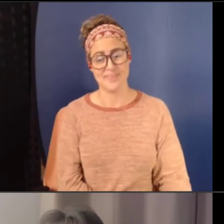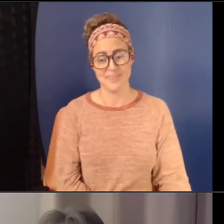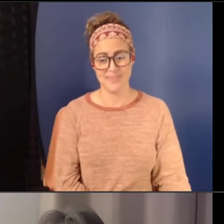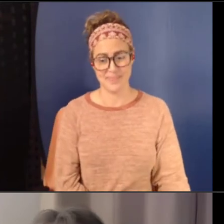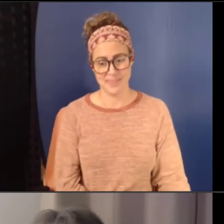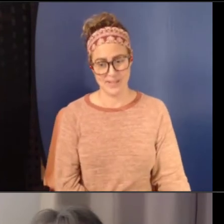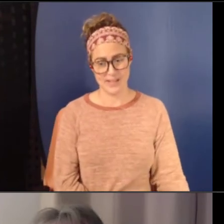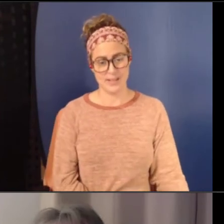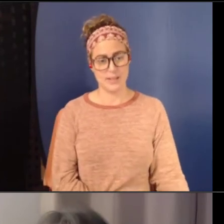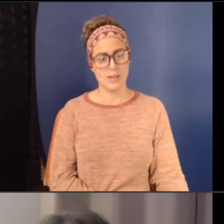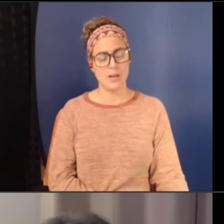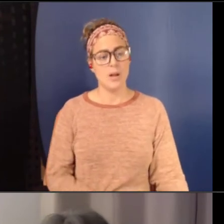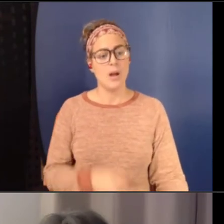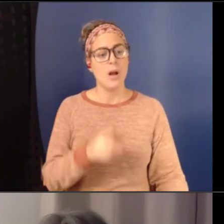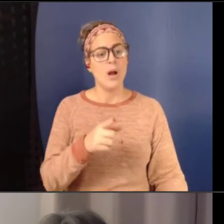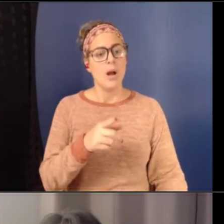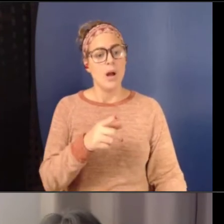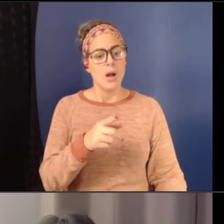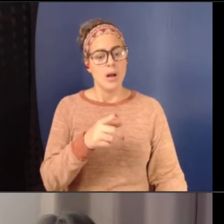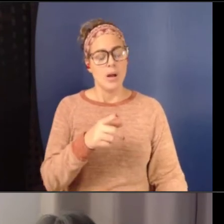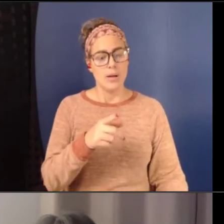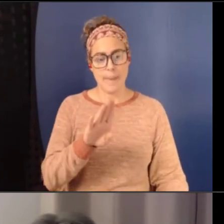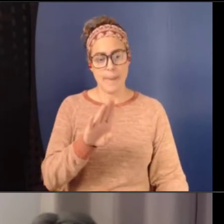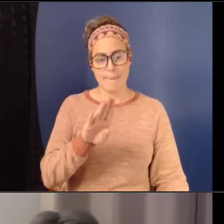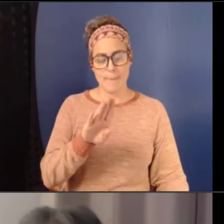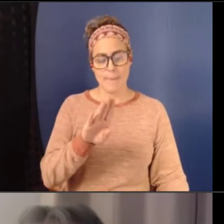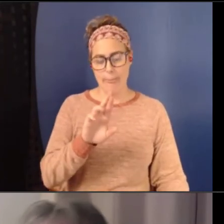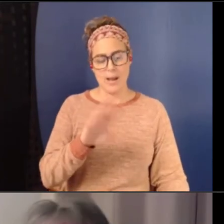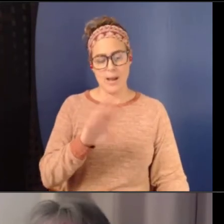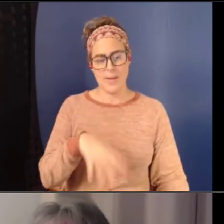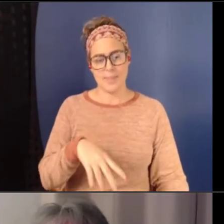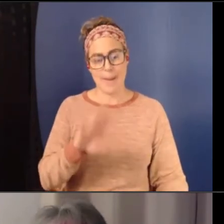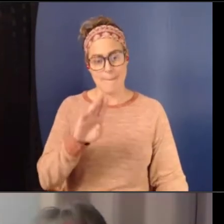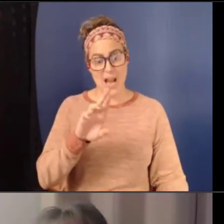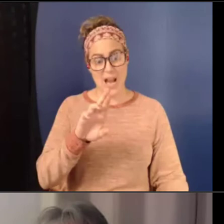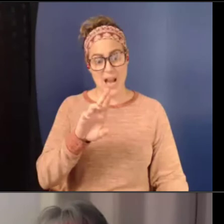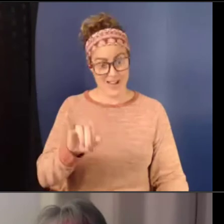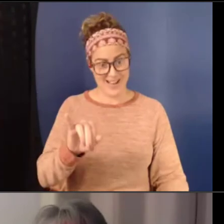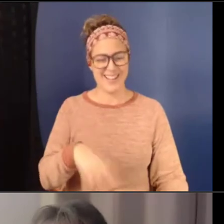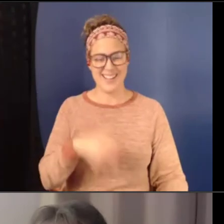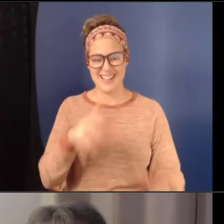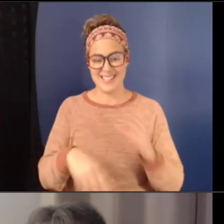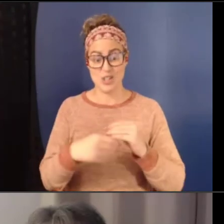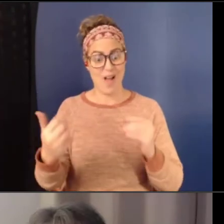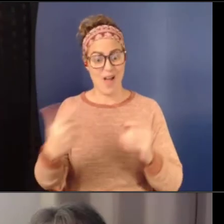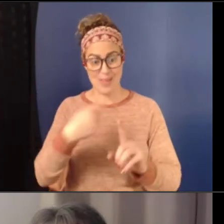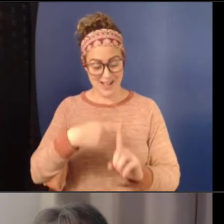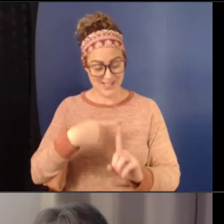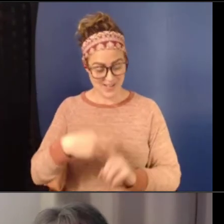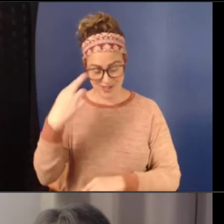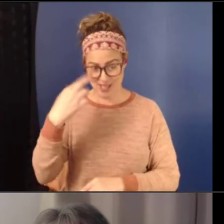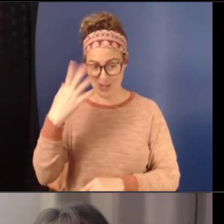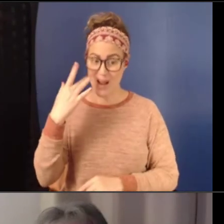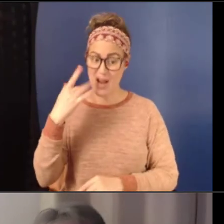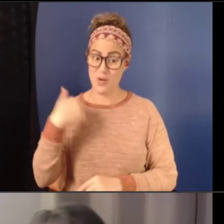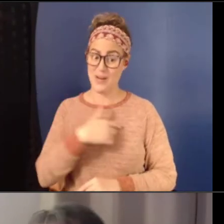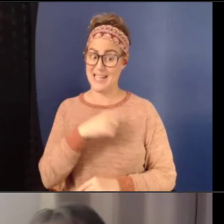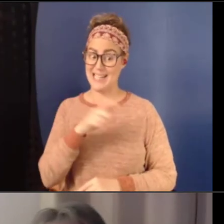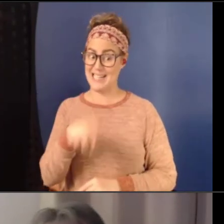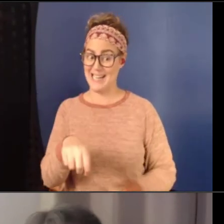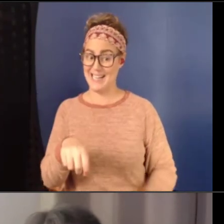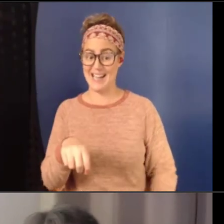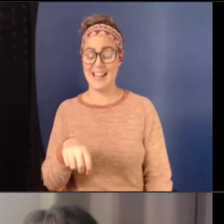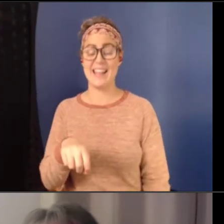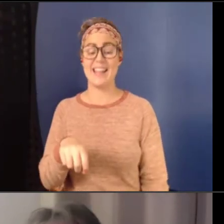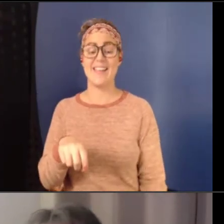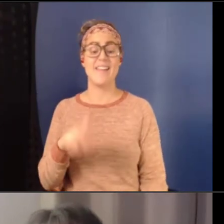And I'll just add, in addition to all of the positive reasons why we need this, this is the health issue. Uh, victimization is